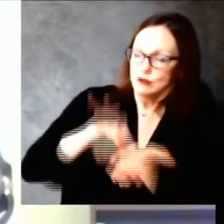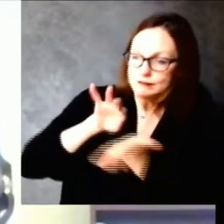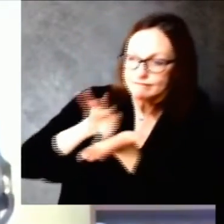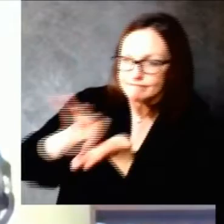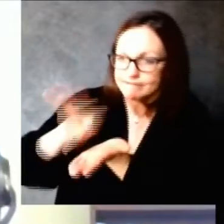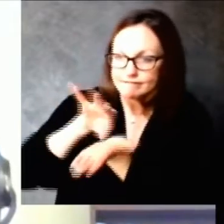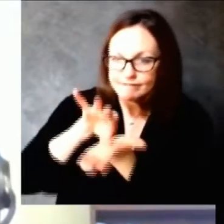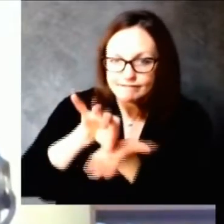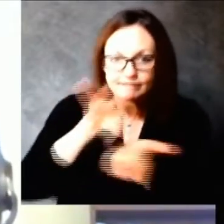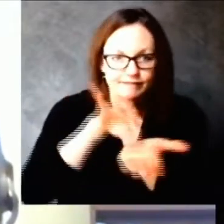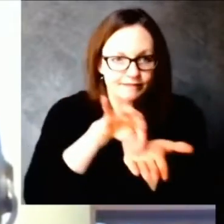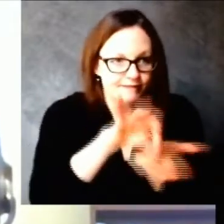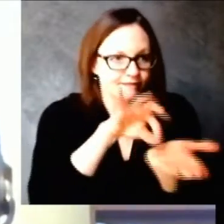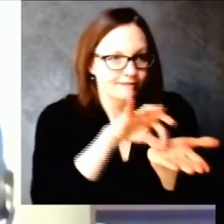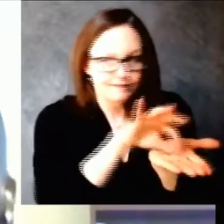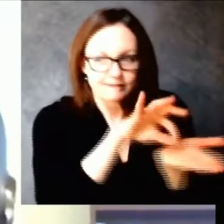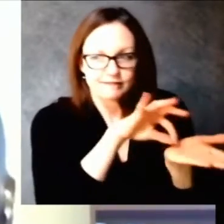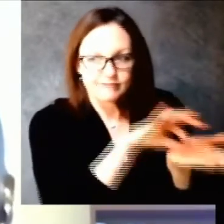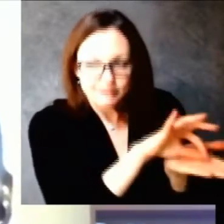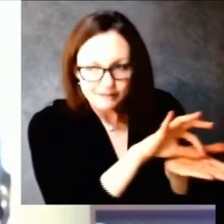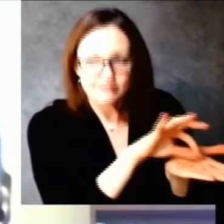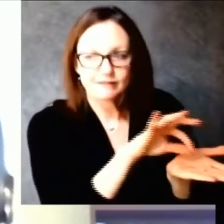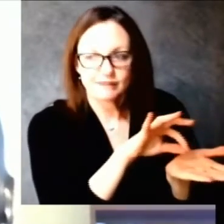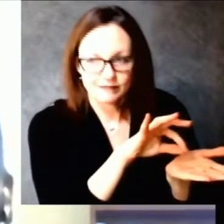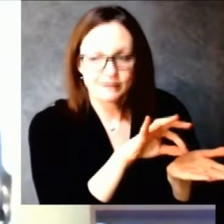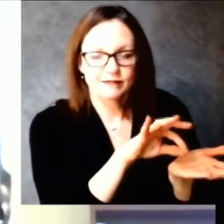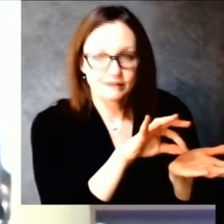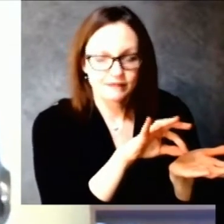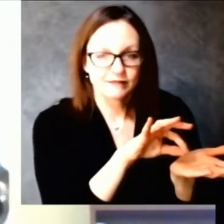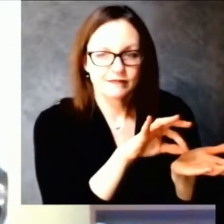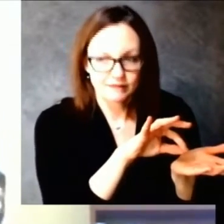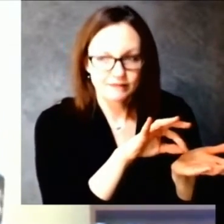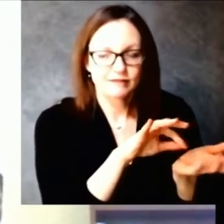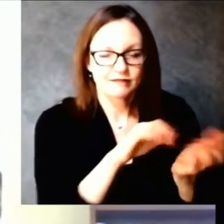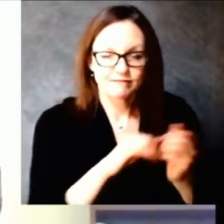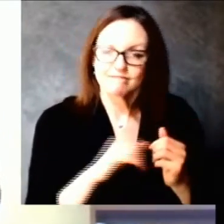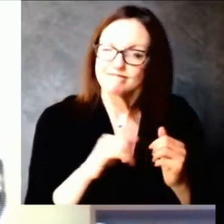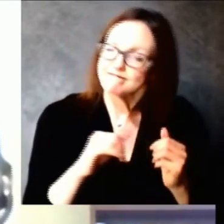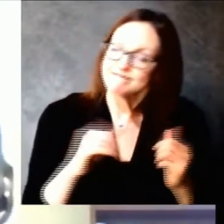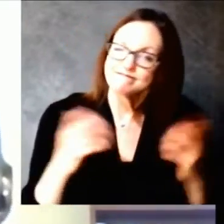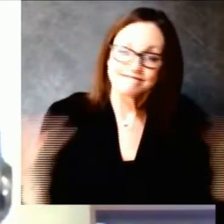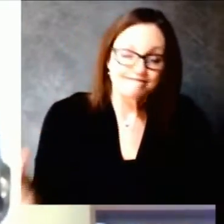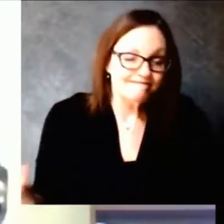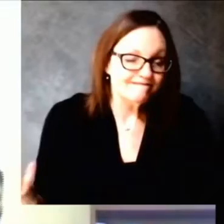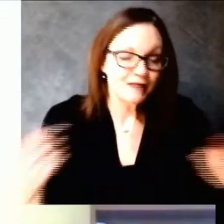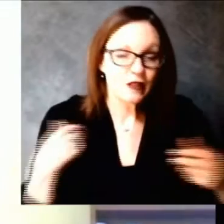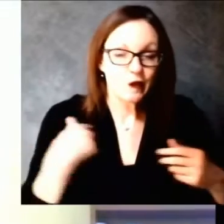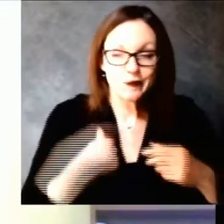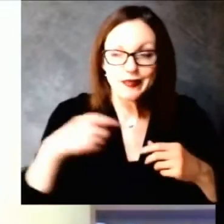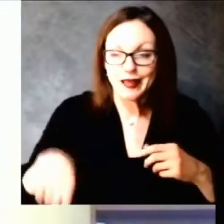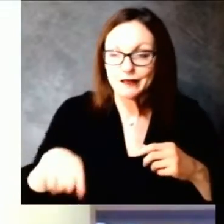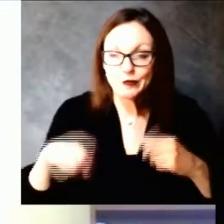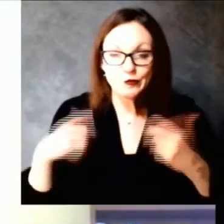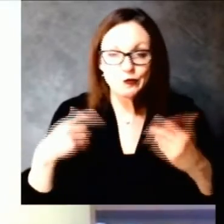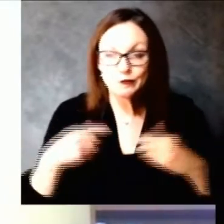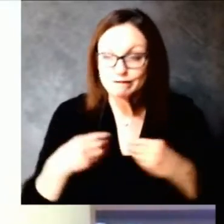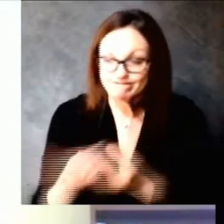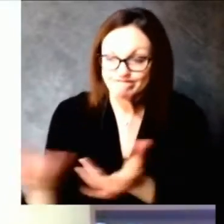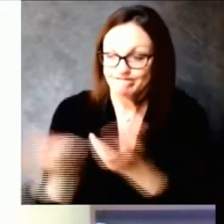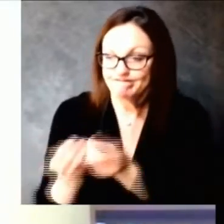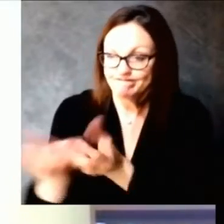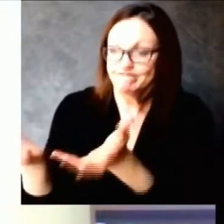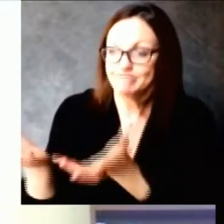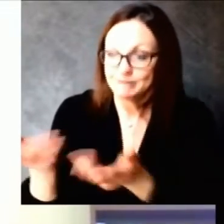see that it indicates to us that 34.1 percent or over one in three people 65